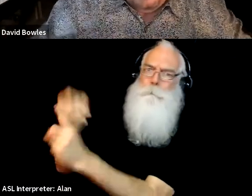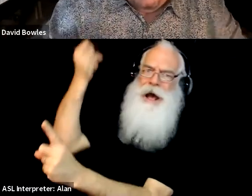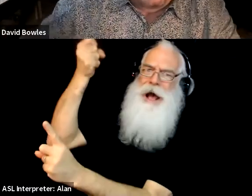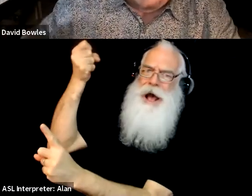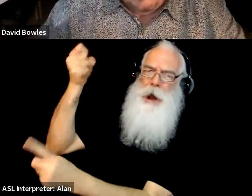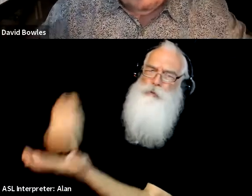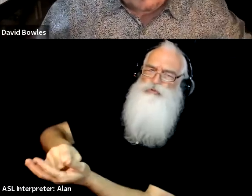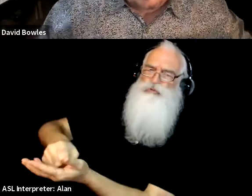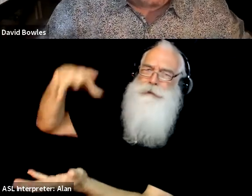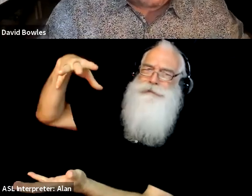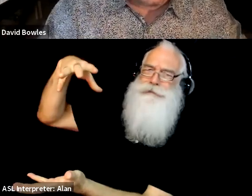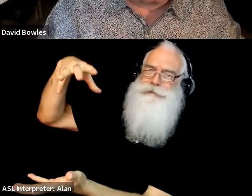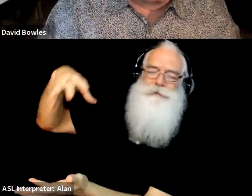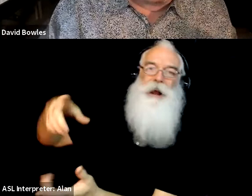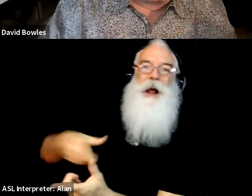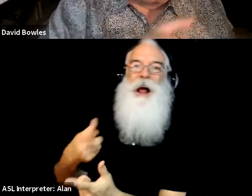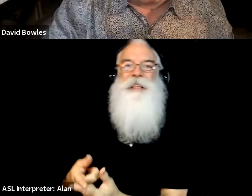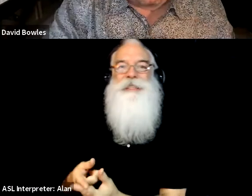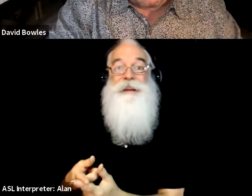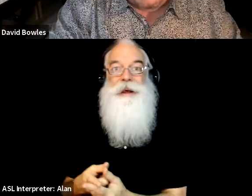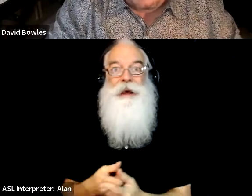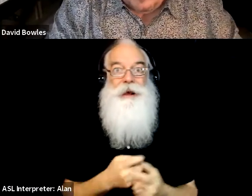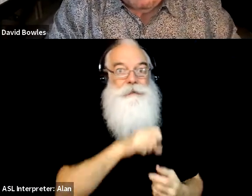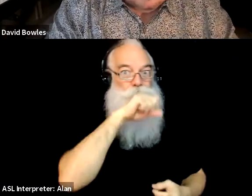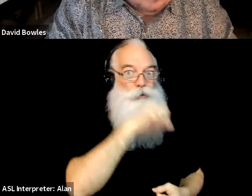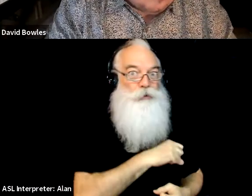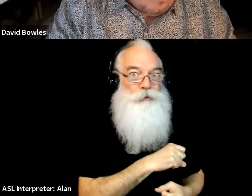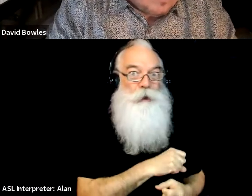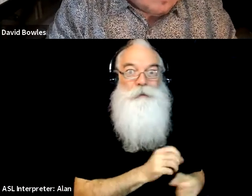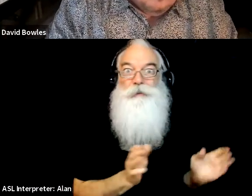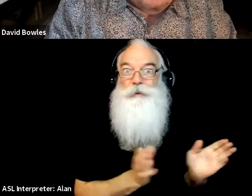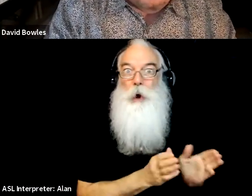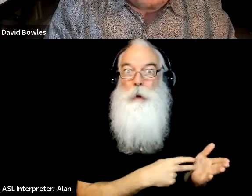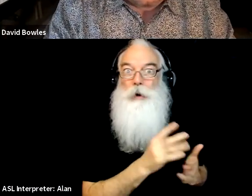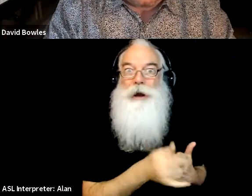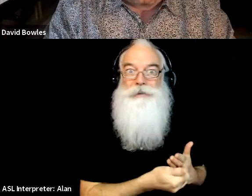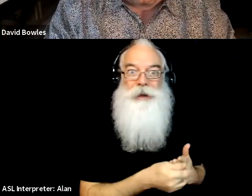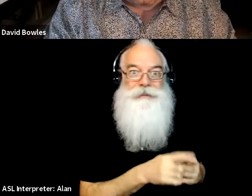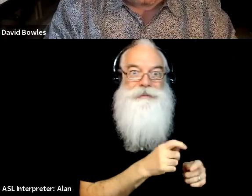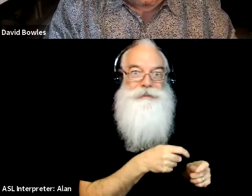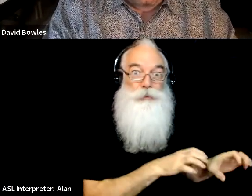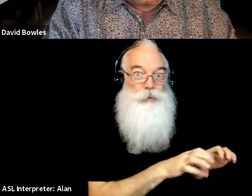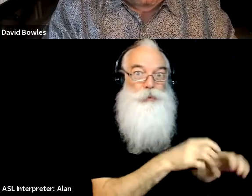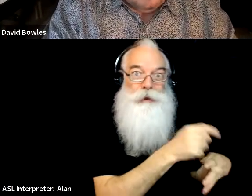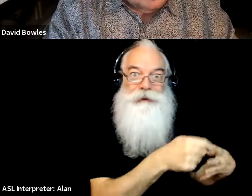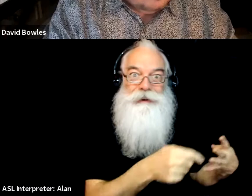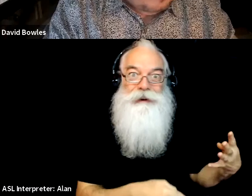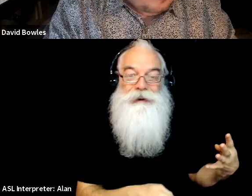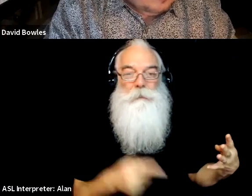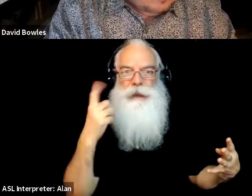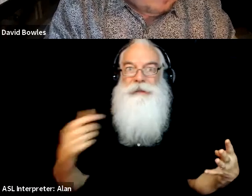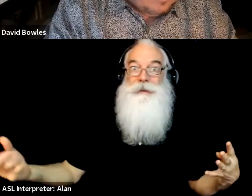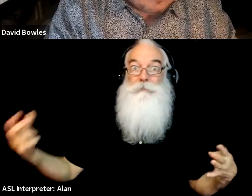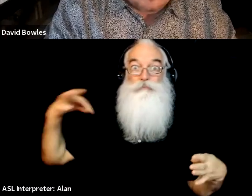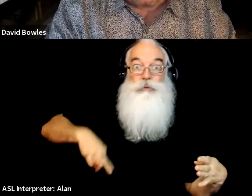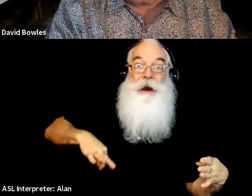um, and do like their other smaller projects with all the profits they get off of this. And that's why, you know, you see publishers rushing to